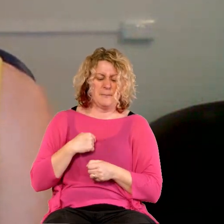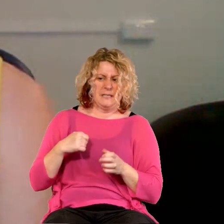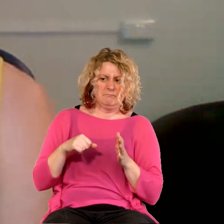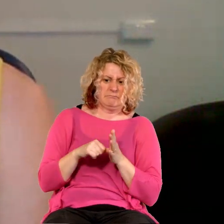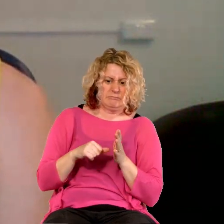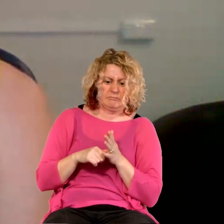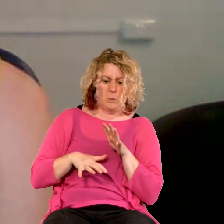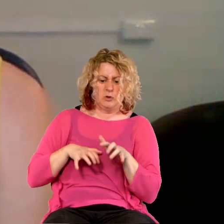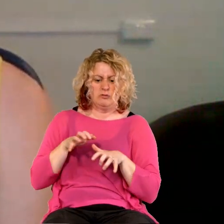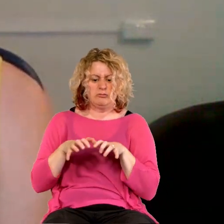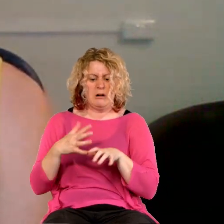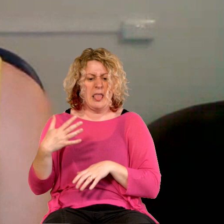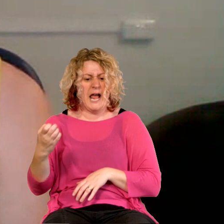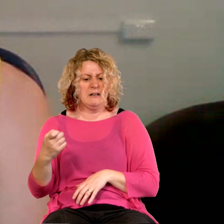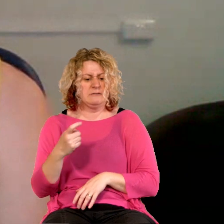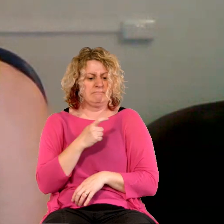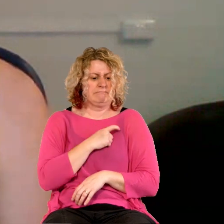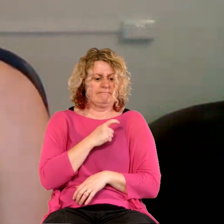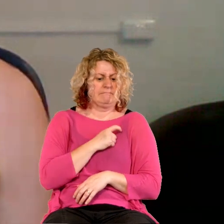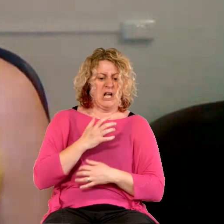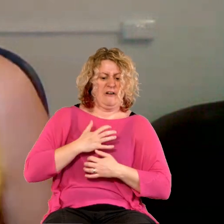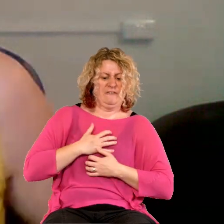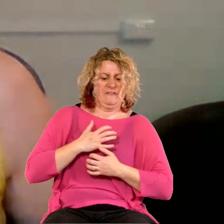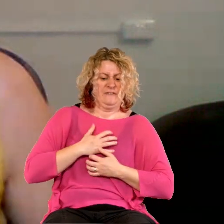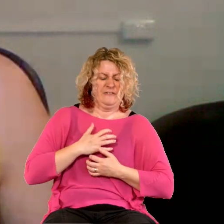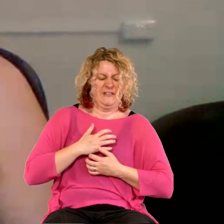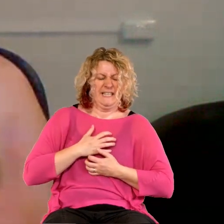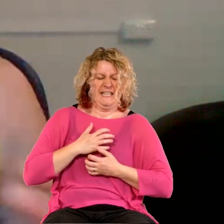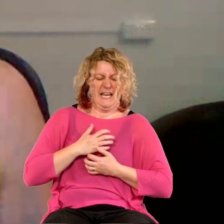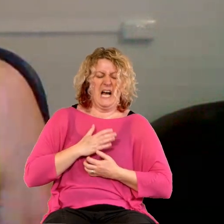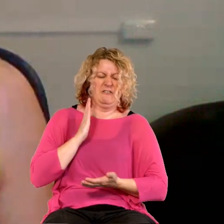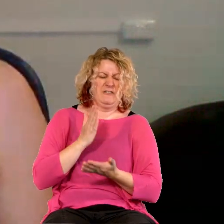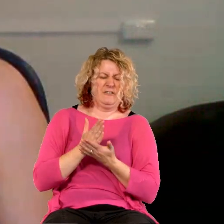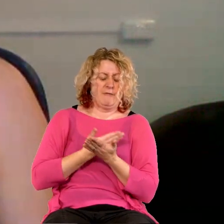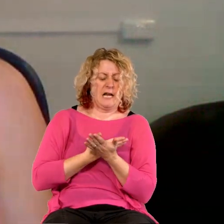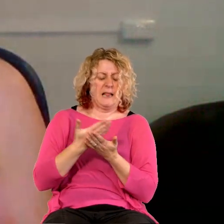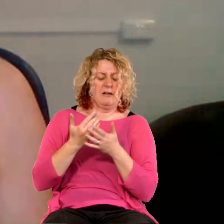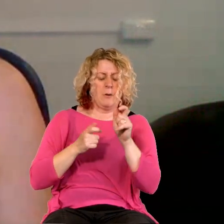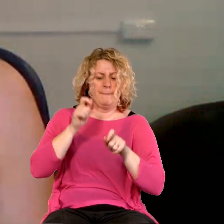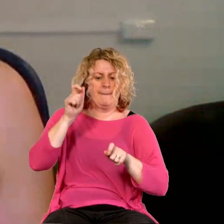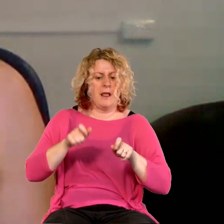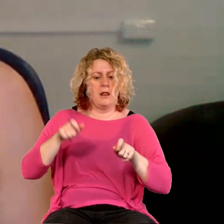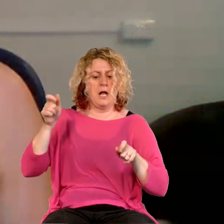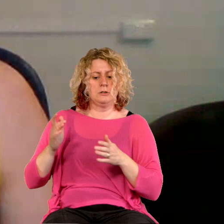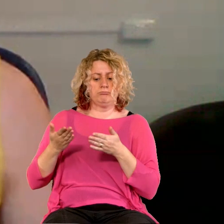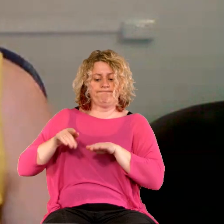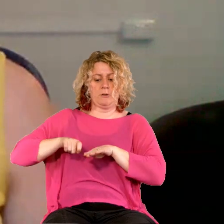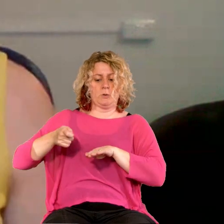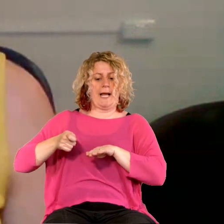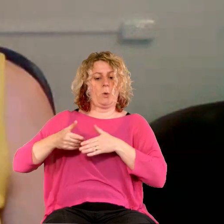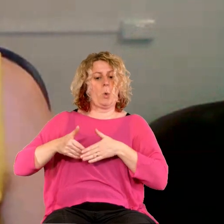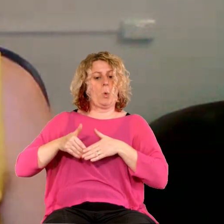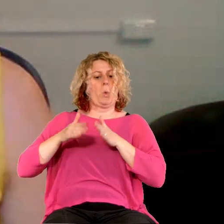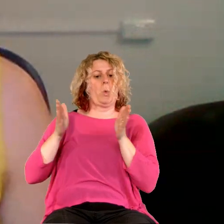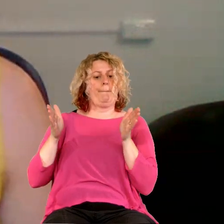you know, anxiety and fear are coming to the fore again as lockdown is easing and people are beginning to re-emerge and